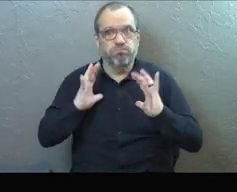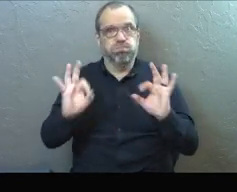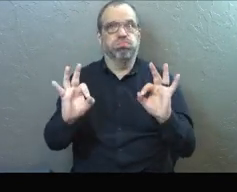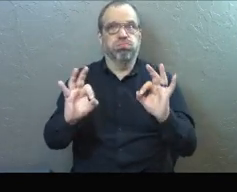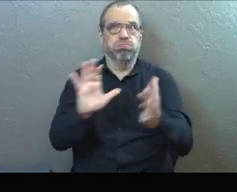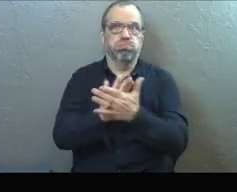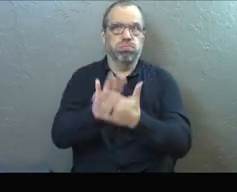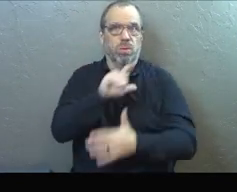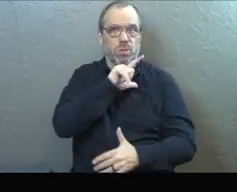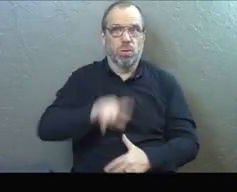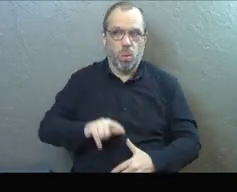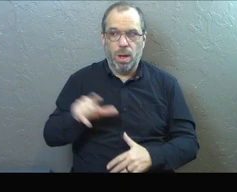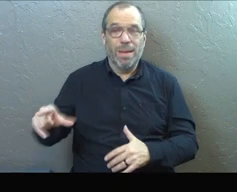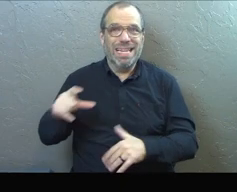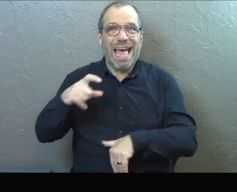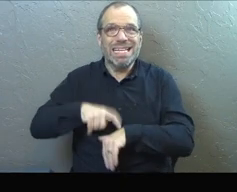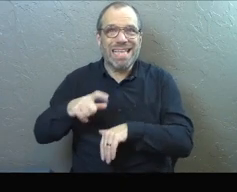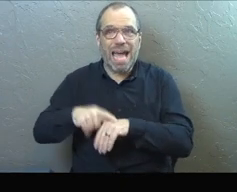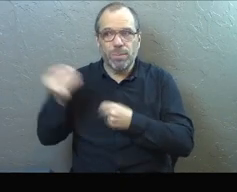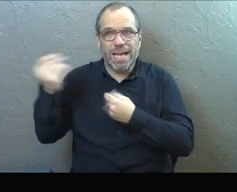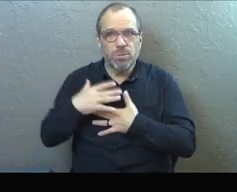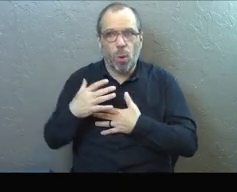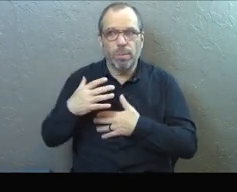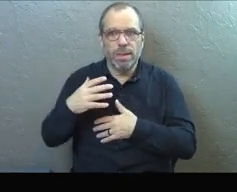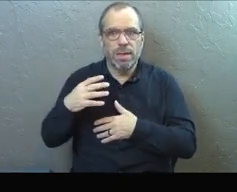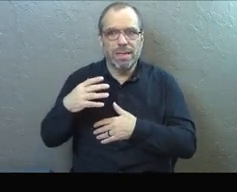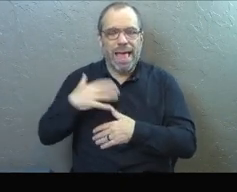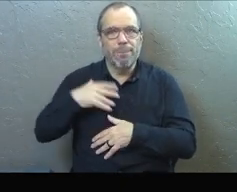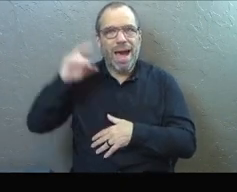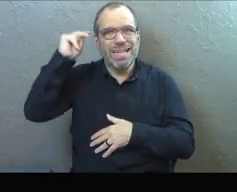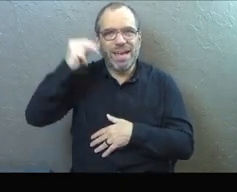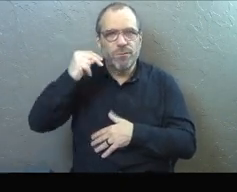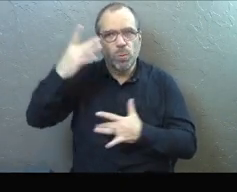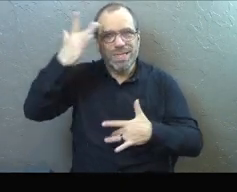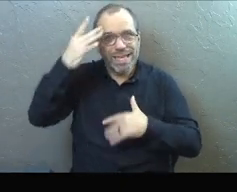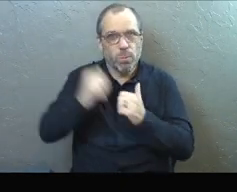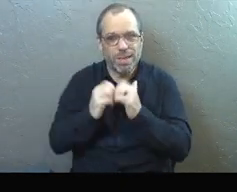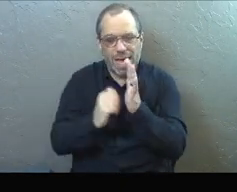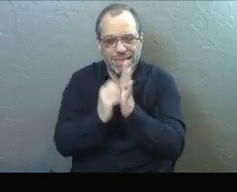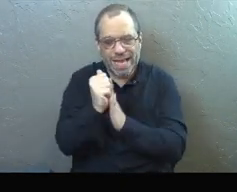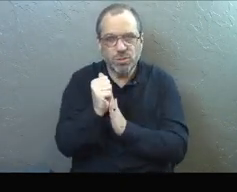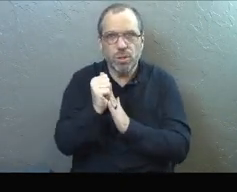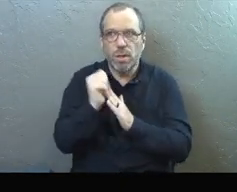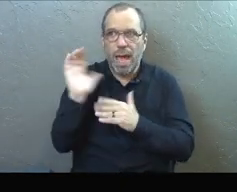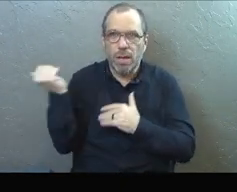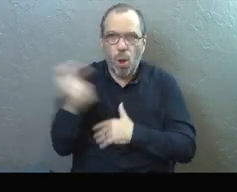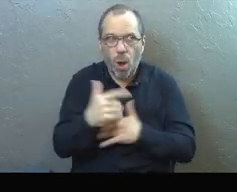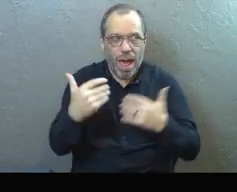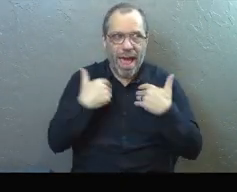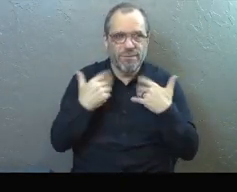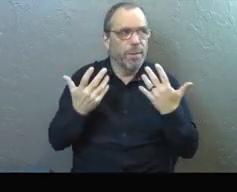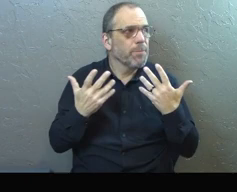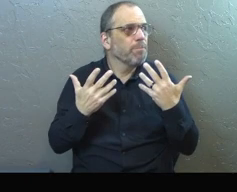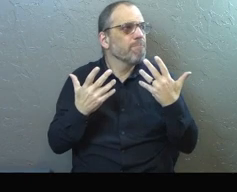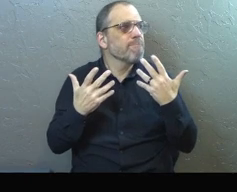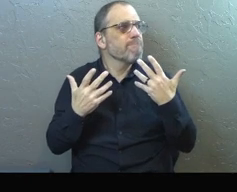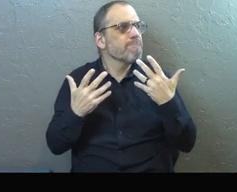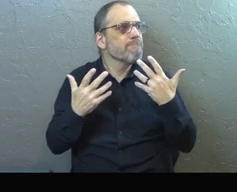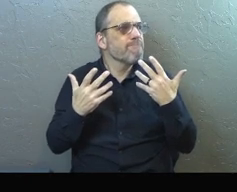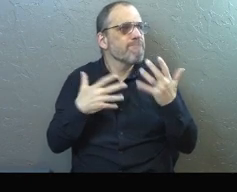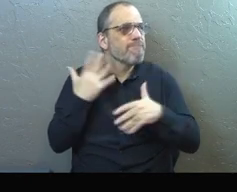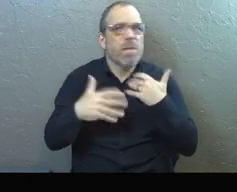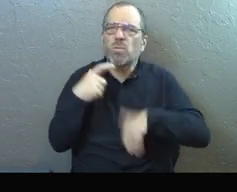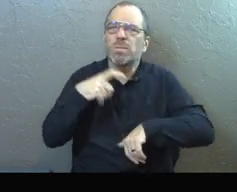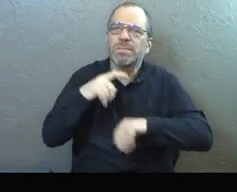now, praise God. But that moment was so dark for our whole family. And every single one of us has had